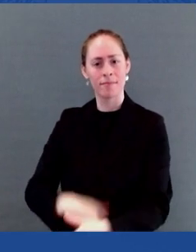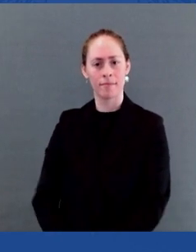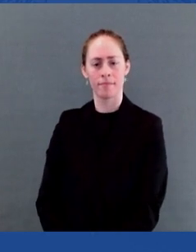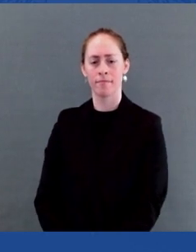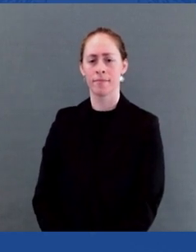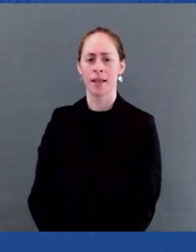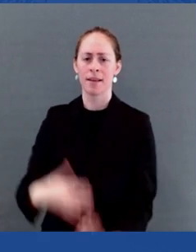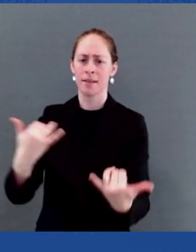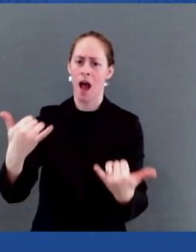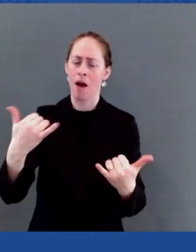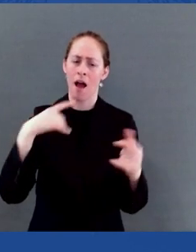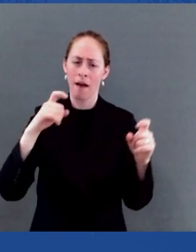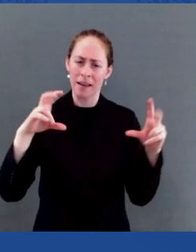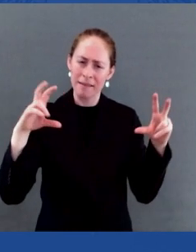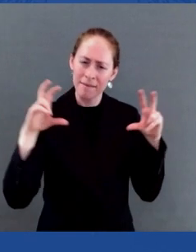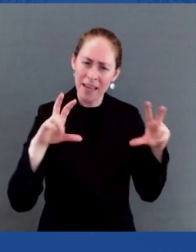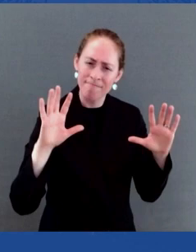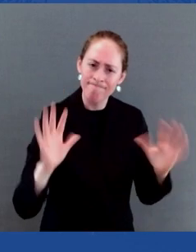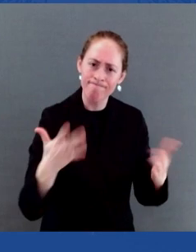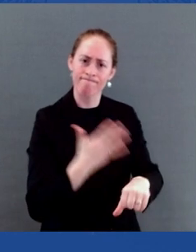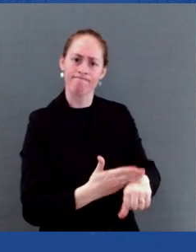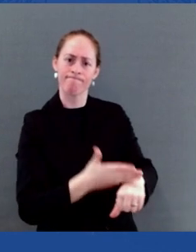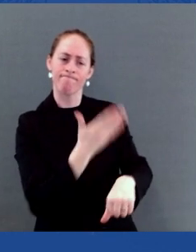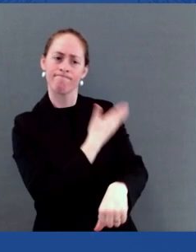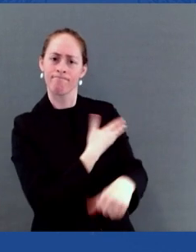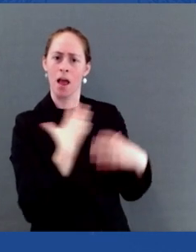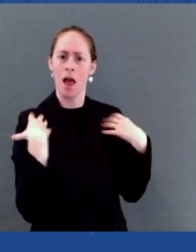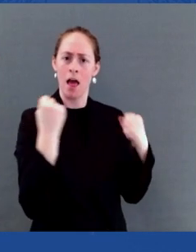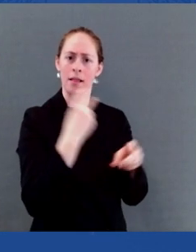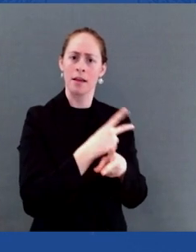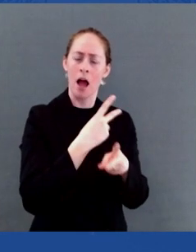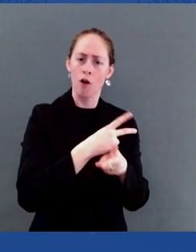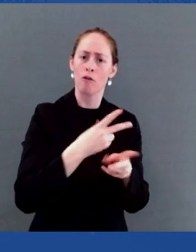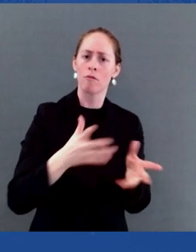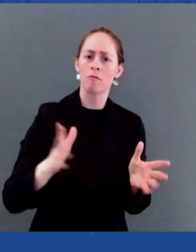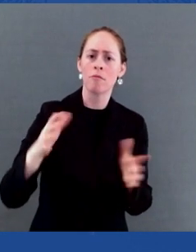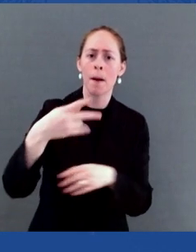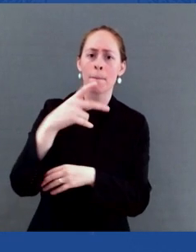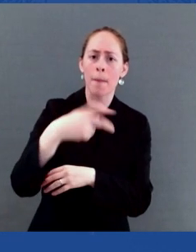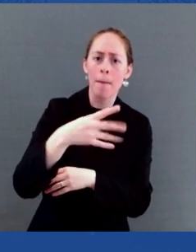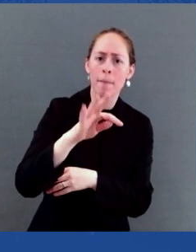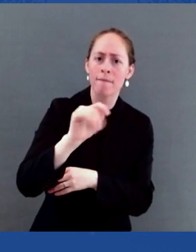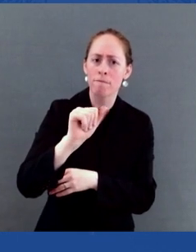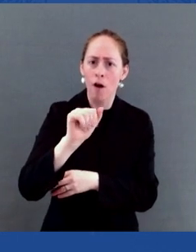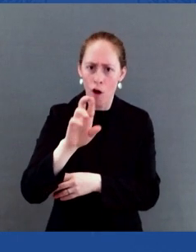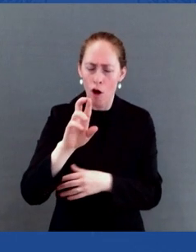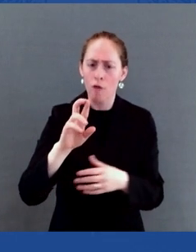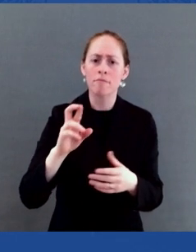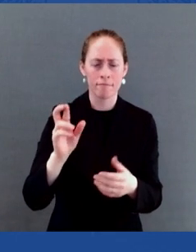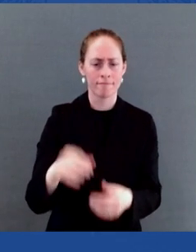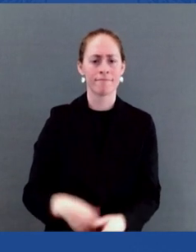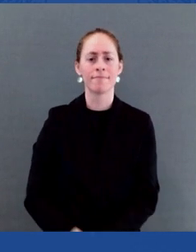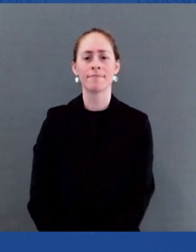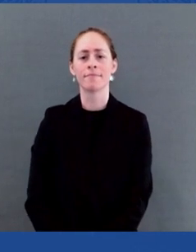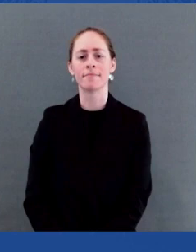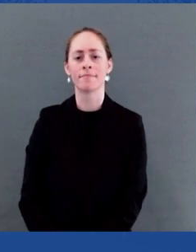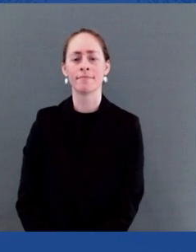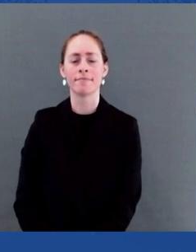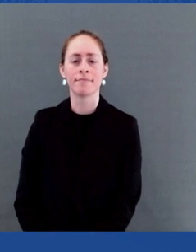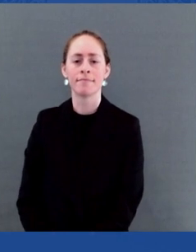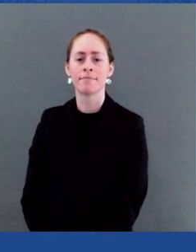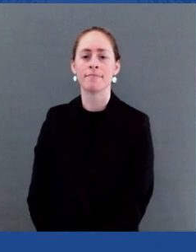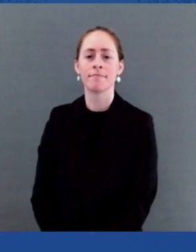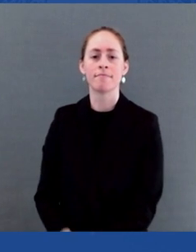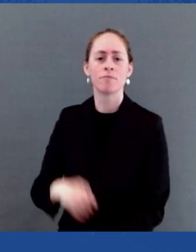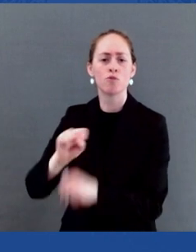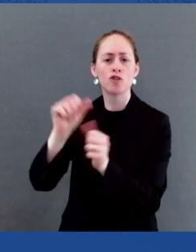Working through the CDC and USAID, PEPFAR supports more than 70,000 case-care facilities,